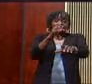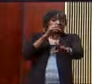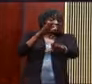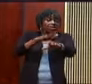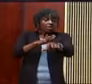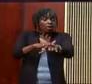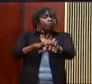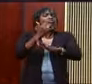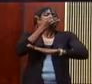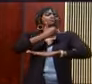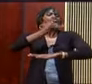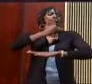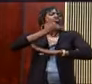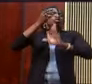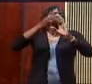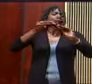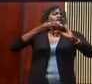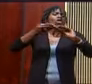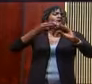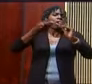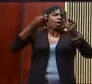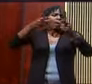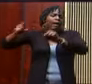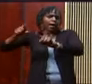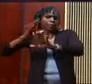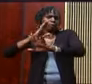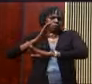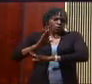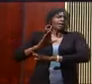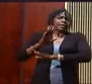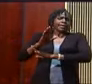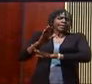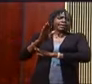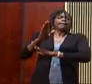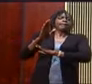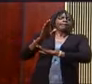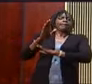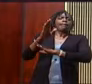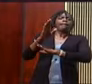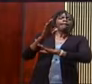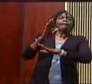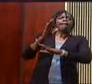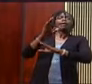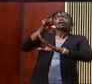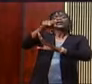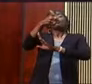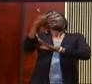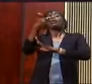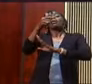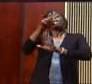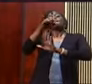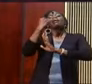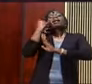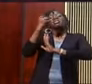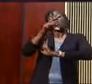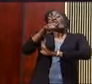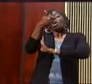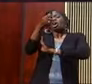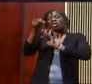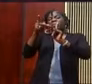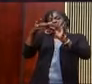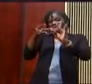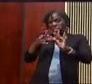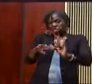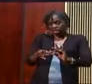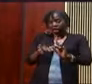to you about you and you will end up being less than the you that God intends for you to be.